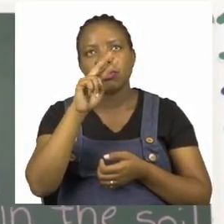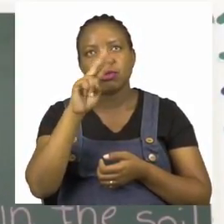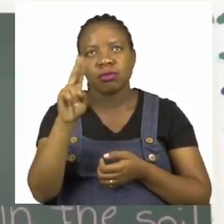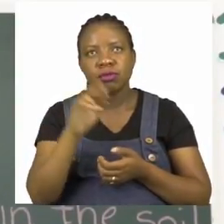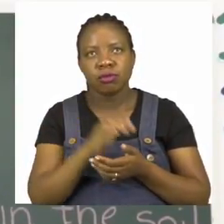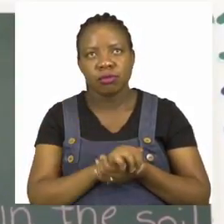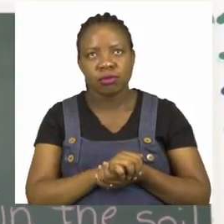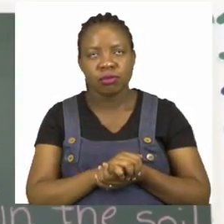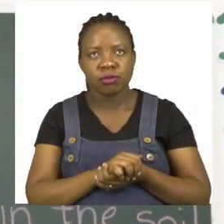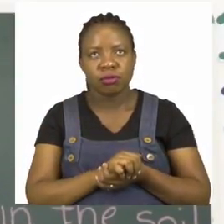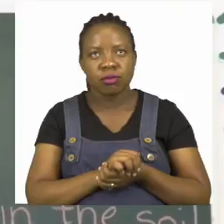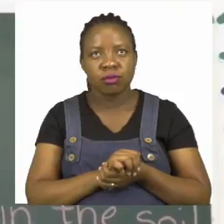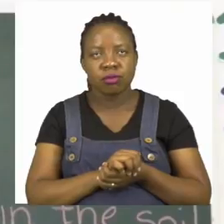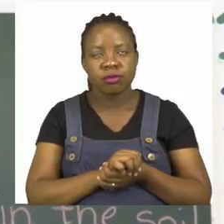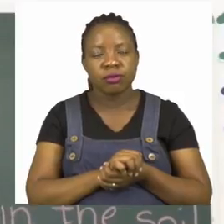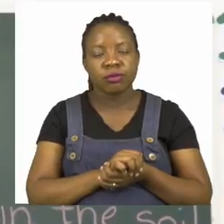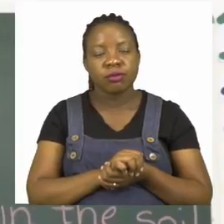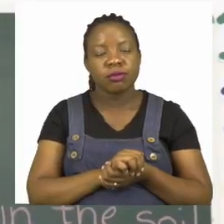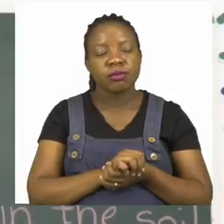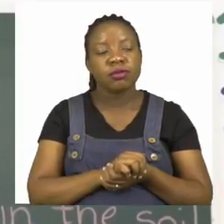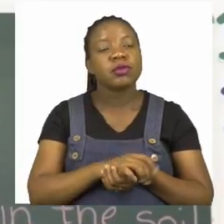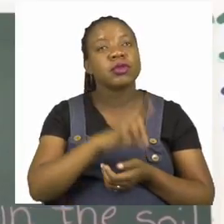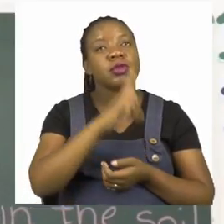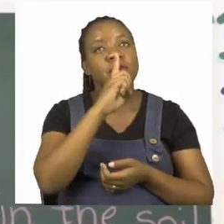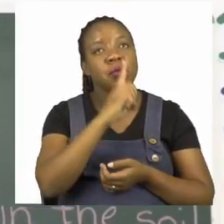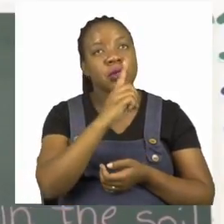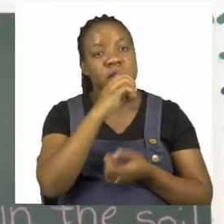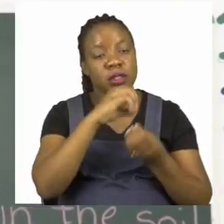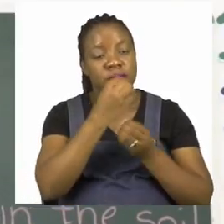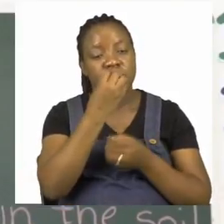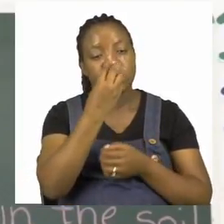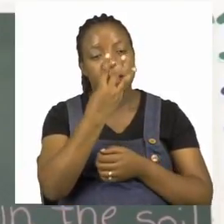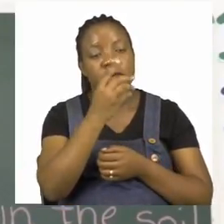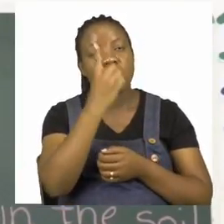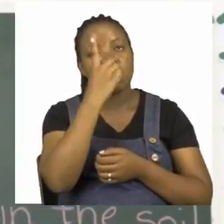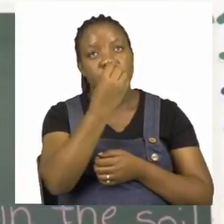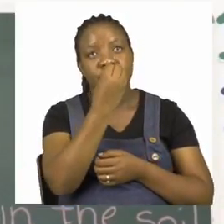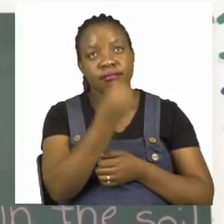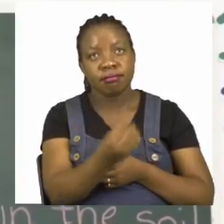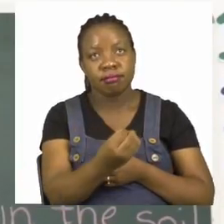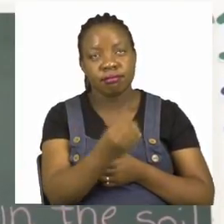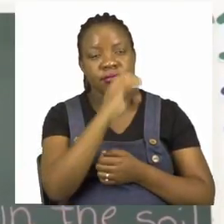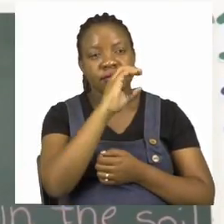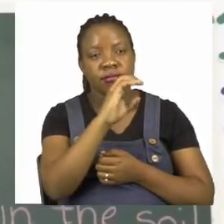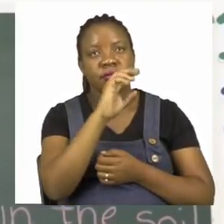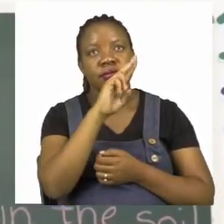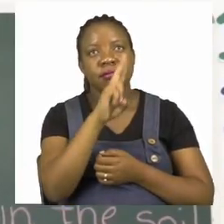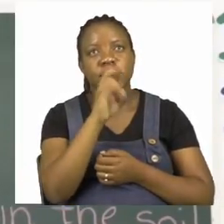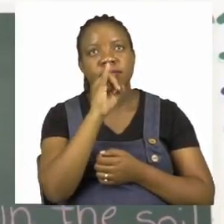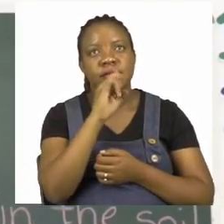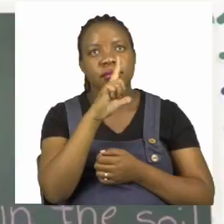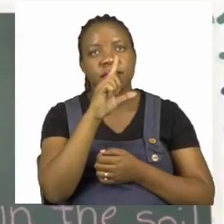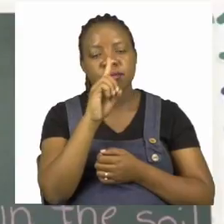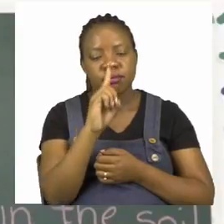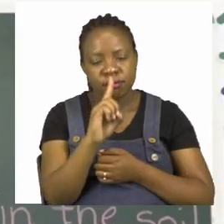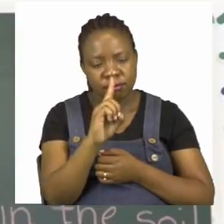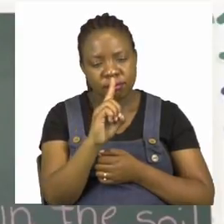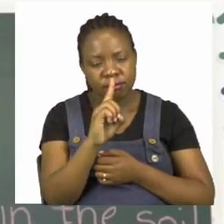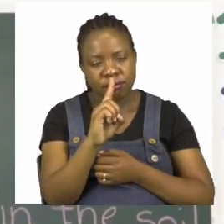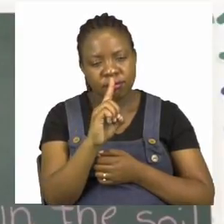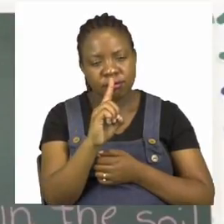We have one child but if they become many it changes to